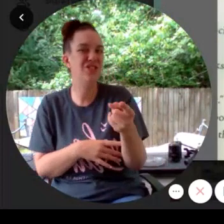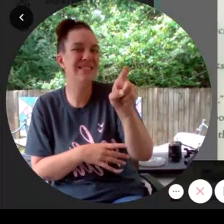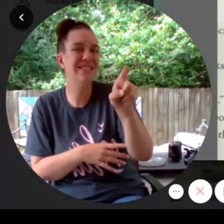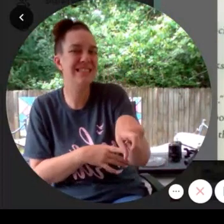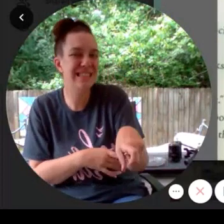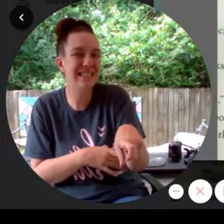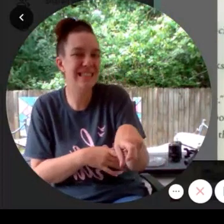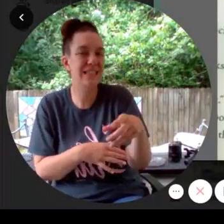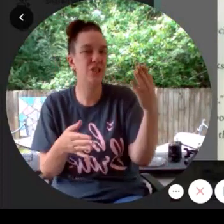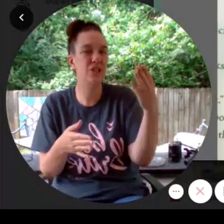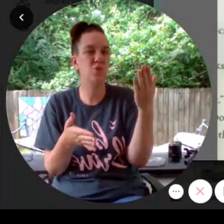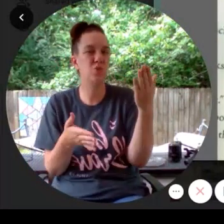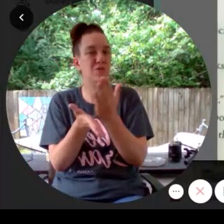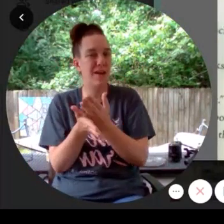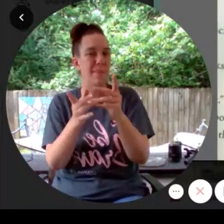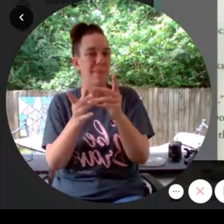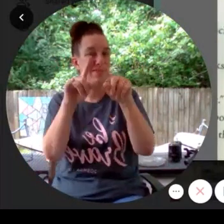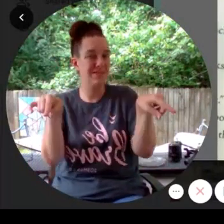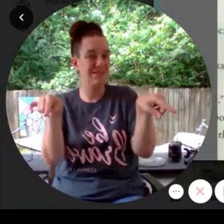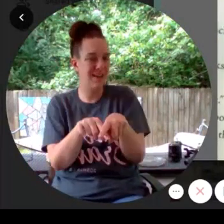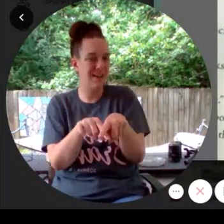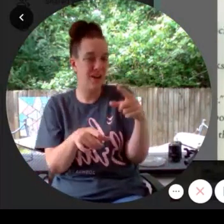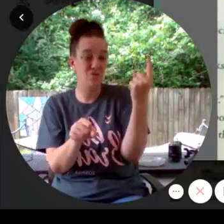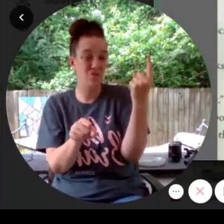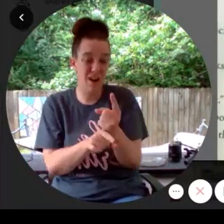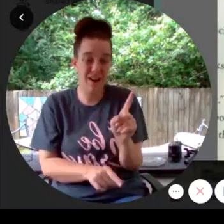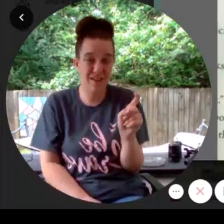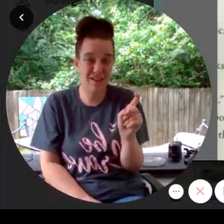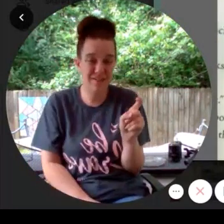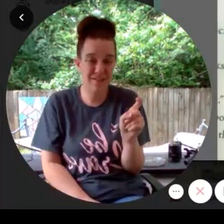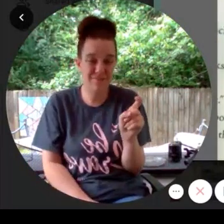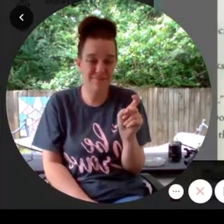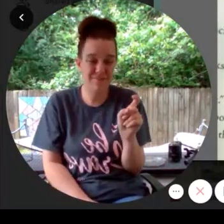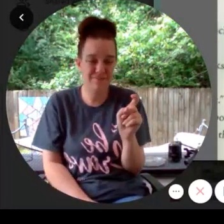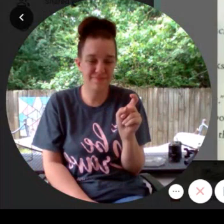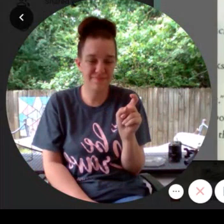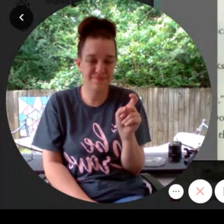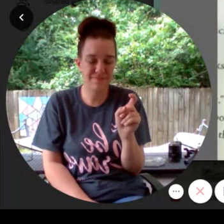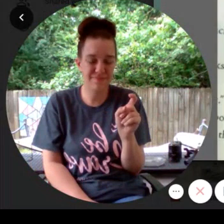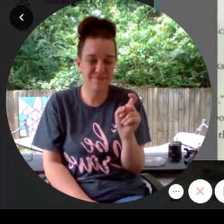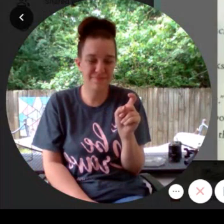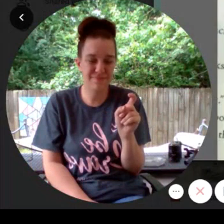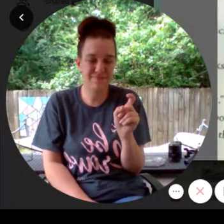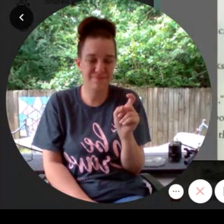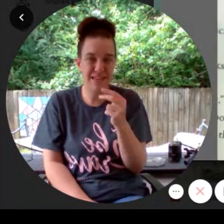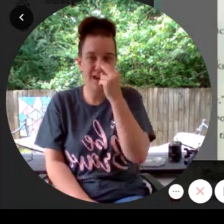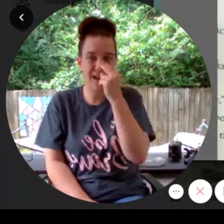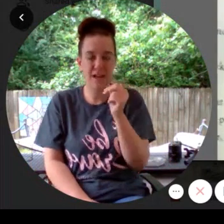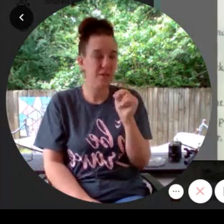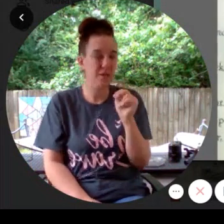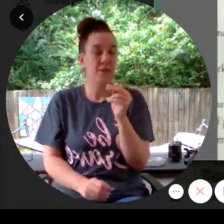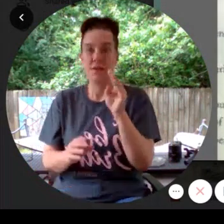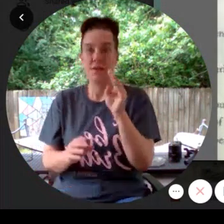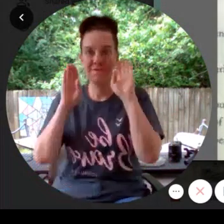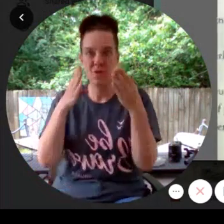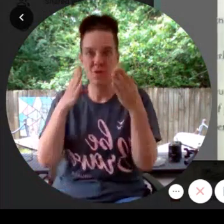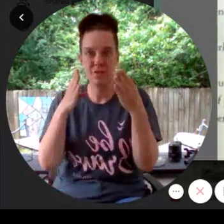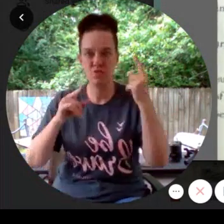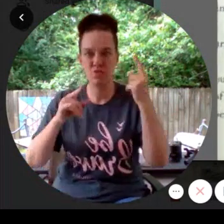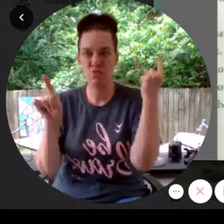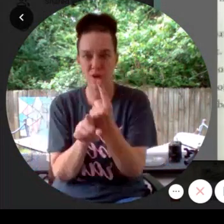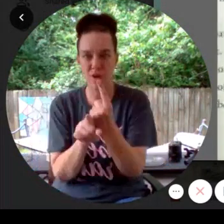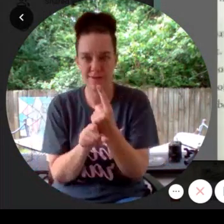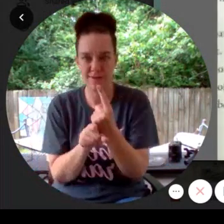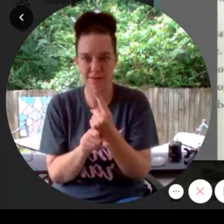stop the sign. Right? Miles' eyes snapped back into focus. Right.